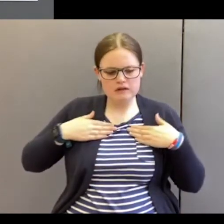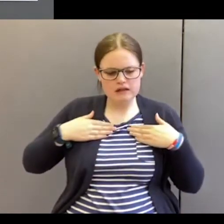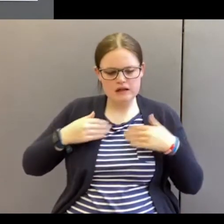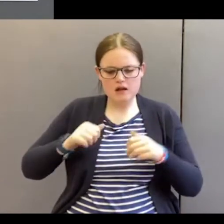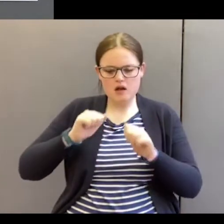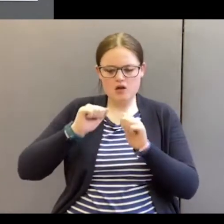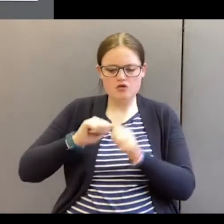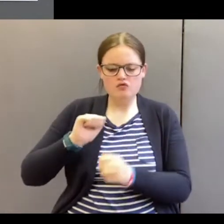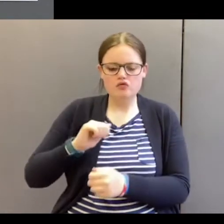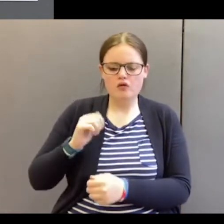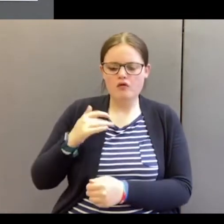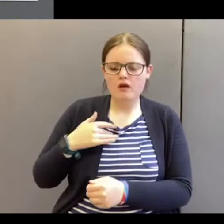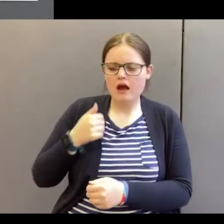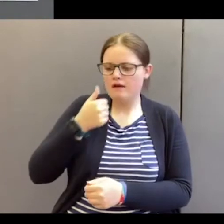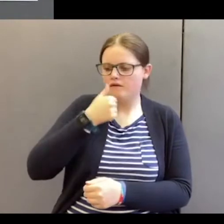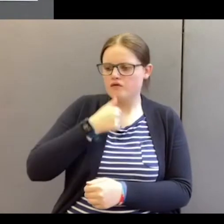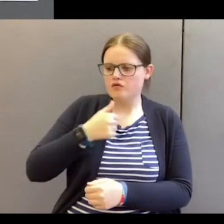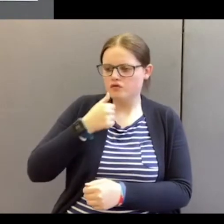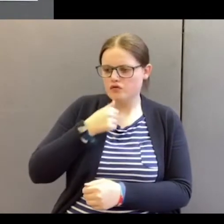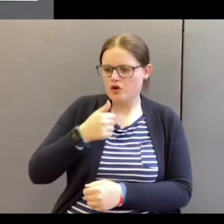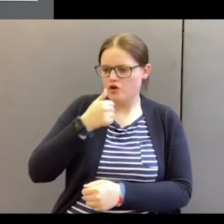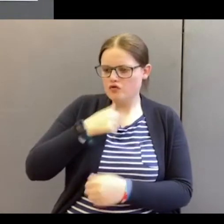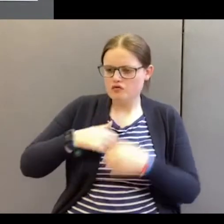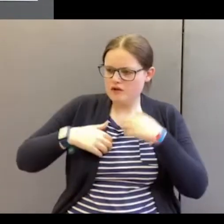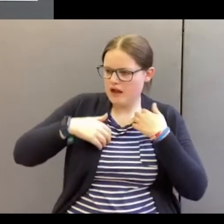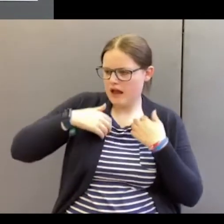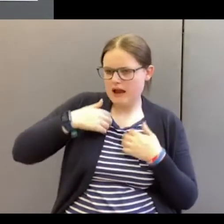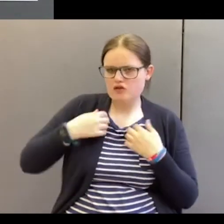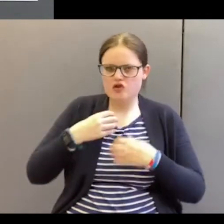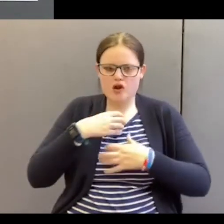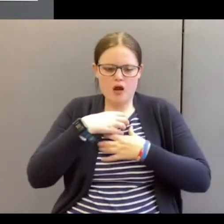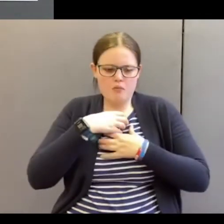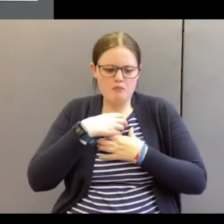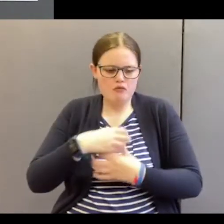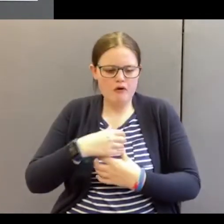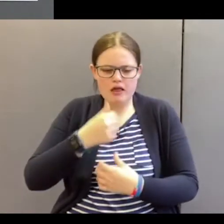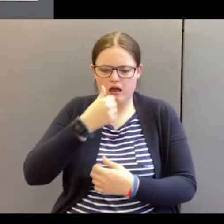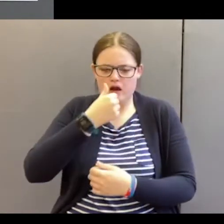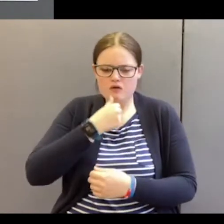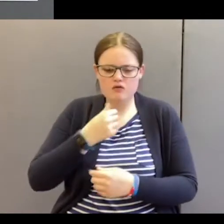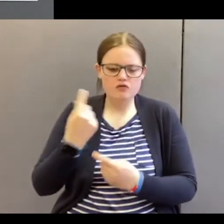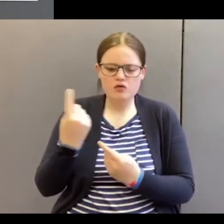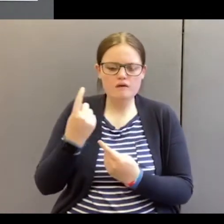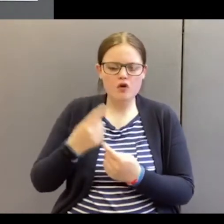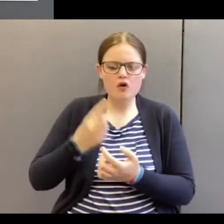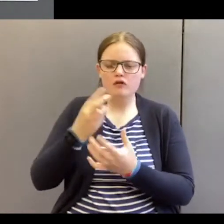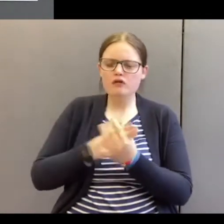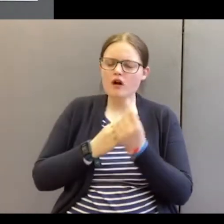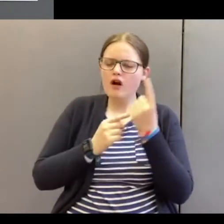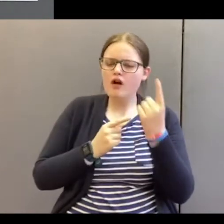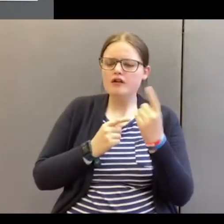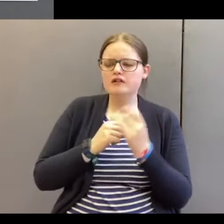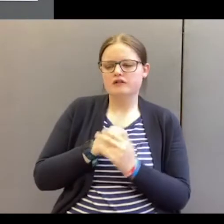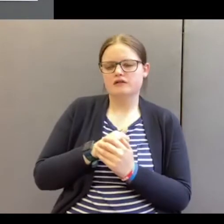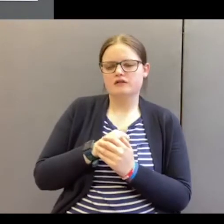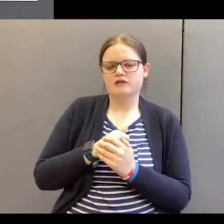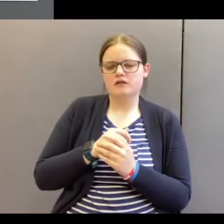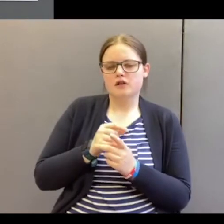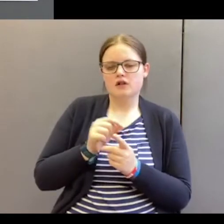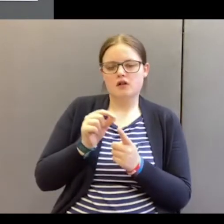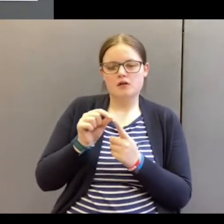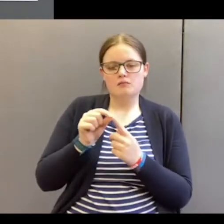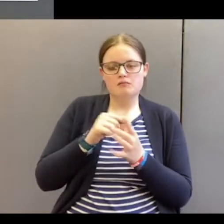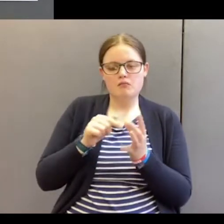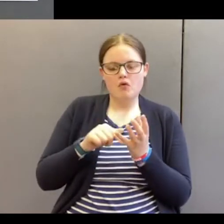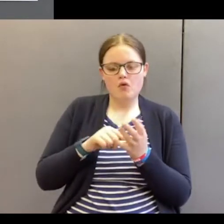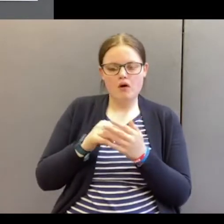your life, use your energy, your breath, use it for God. He takes the